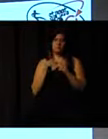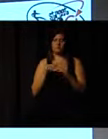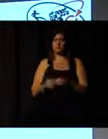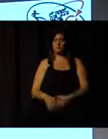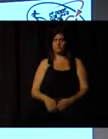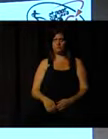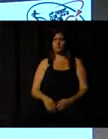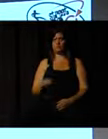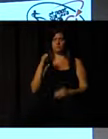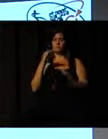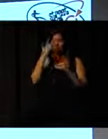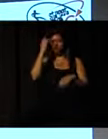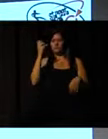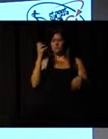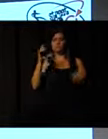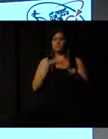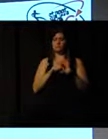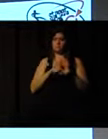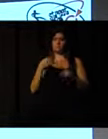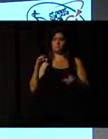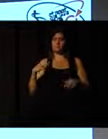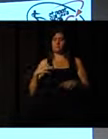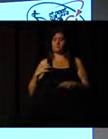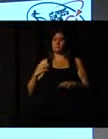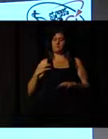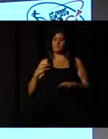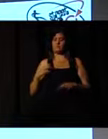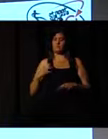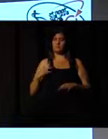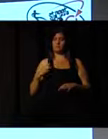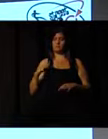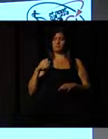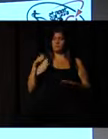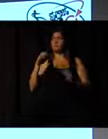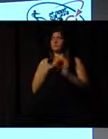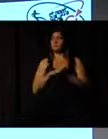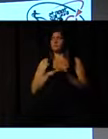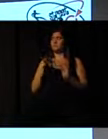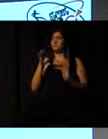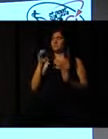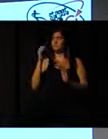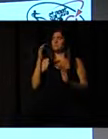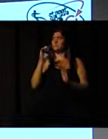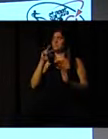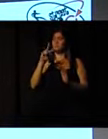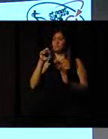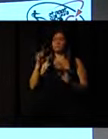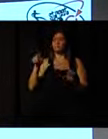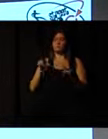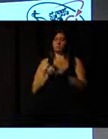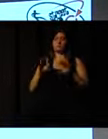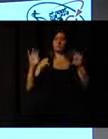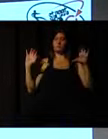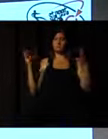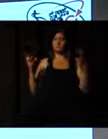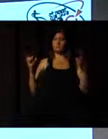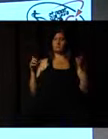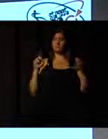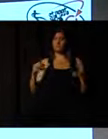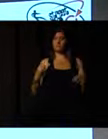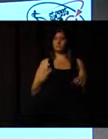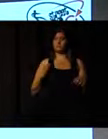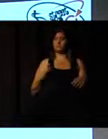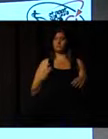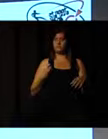We also have an events and festival programme which is really large across the country. We have mass participation festivals and local